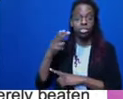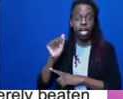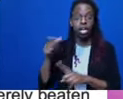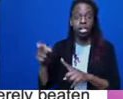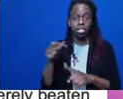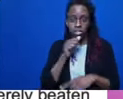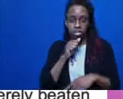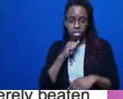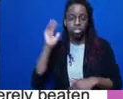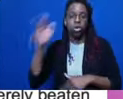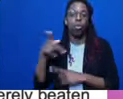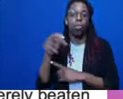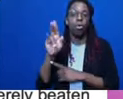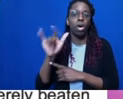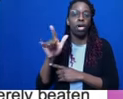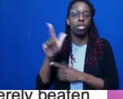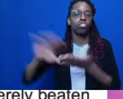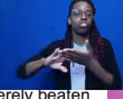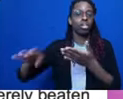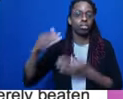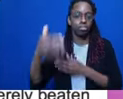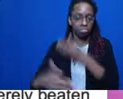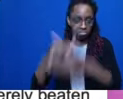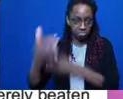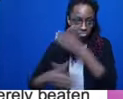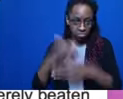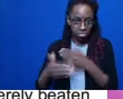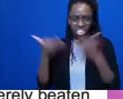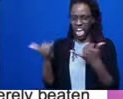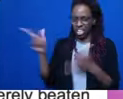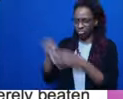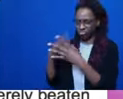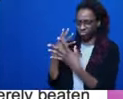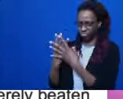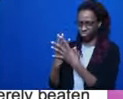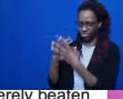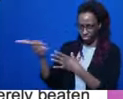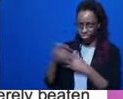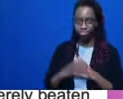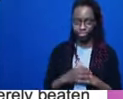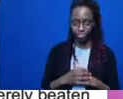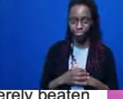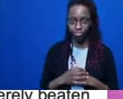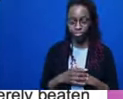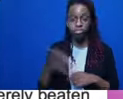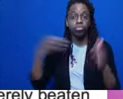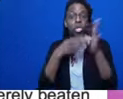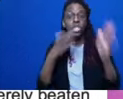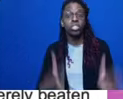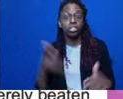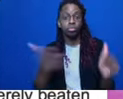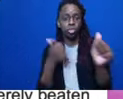Prosecutors are contemplating trying her as an adult and if convicted, she could be sentenced to life in prison.